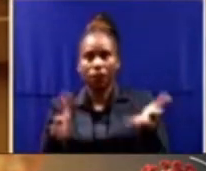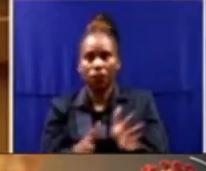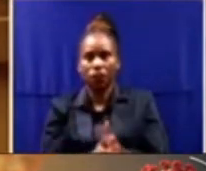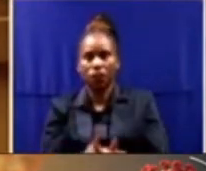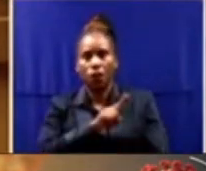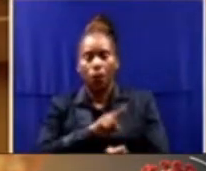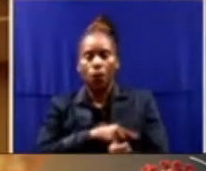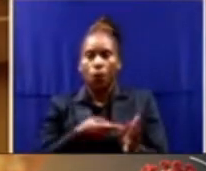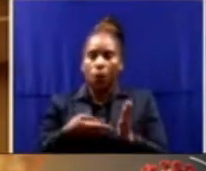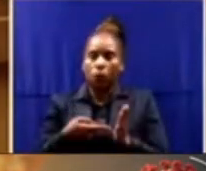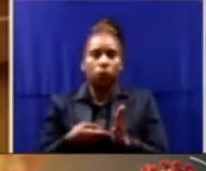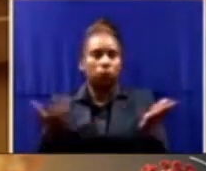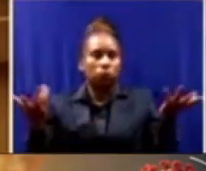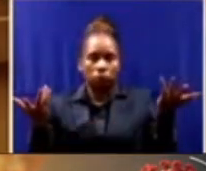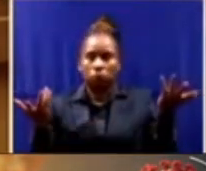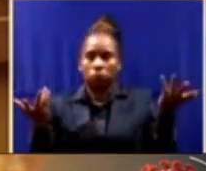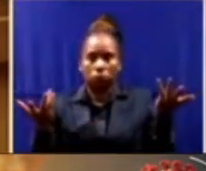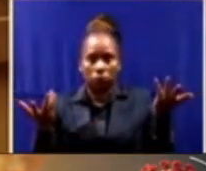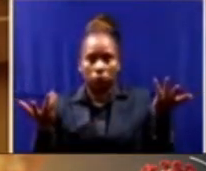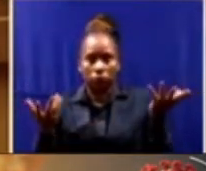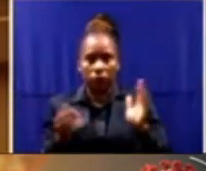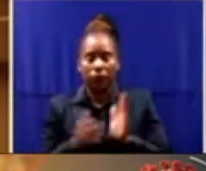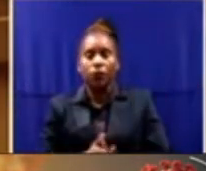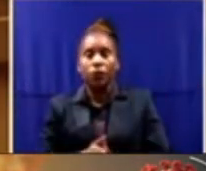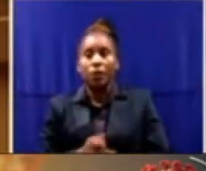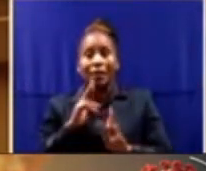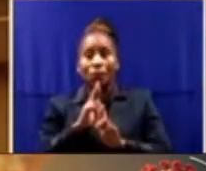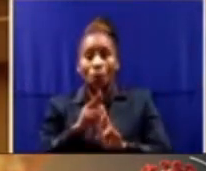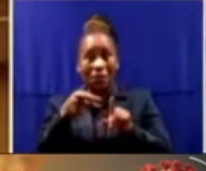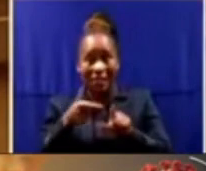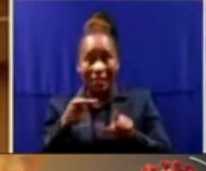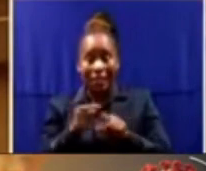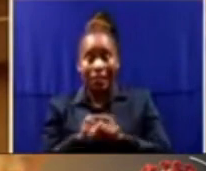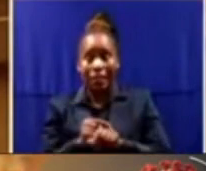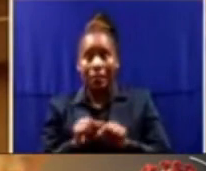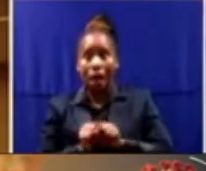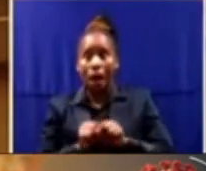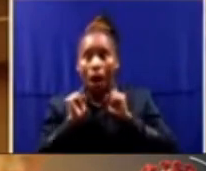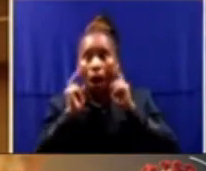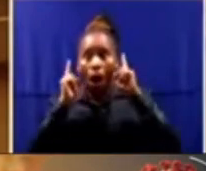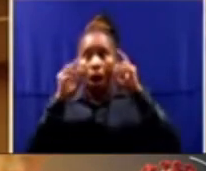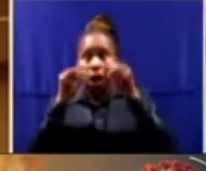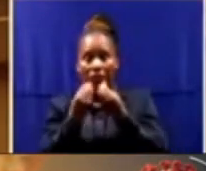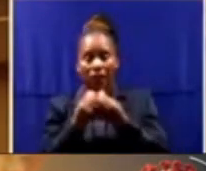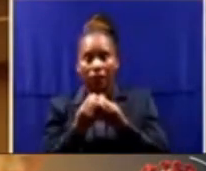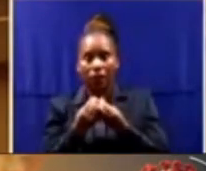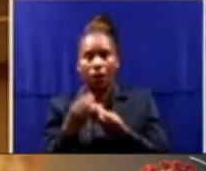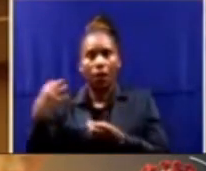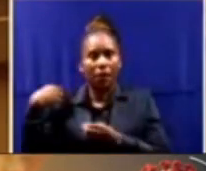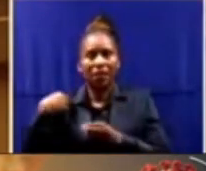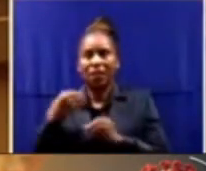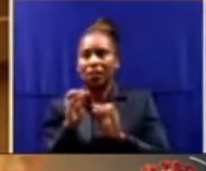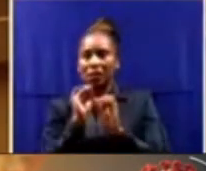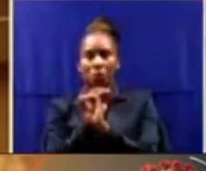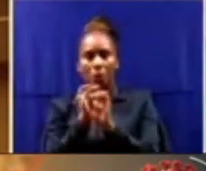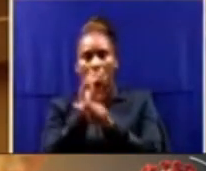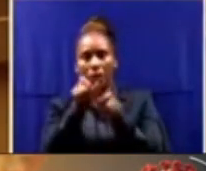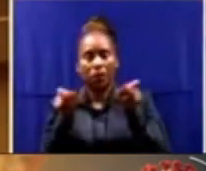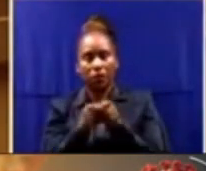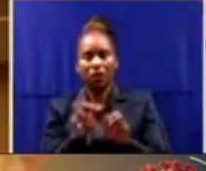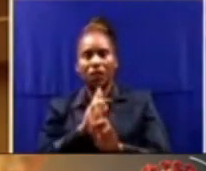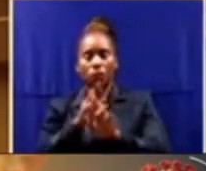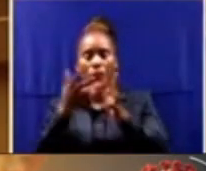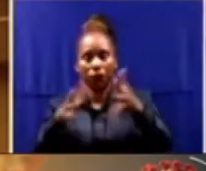In response to this alarming fact, the Minister said, one has reported it before, and one only heard of it by